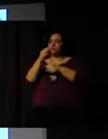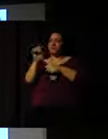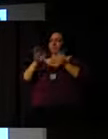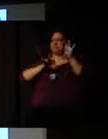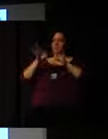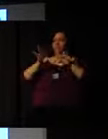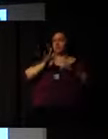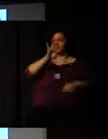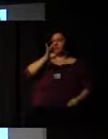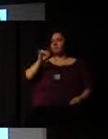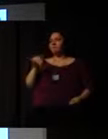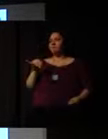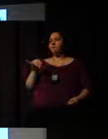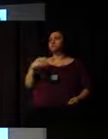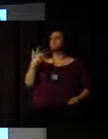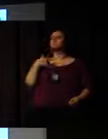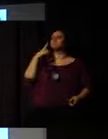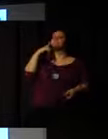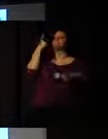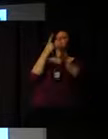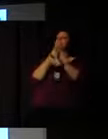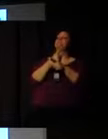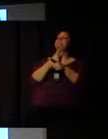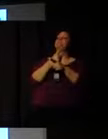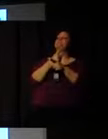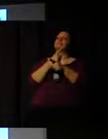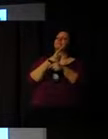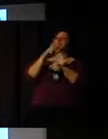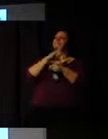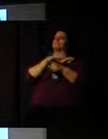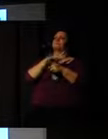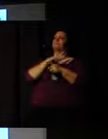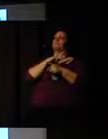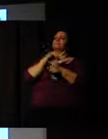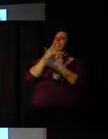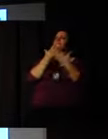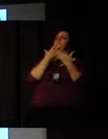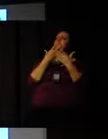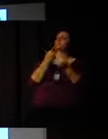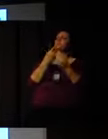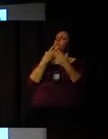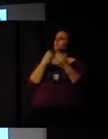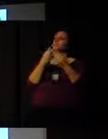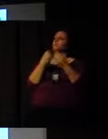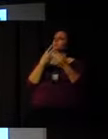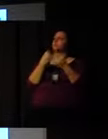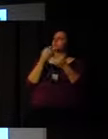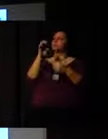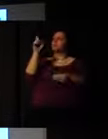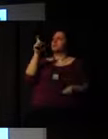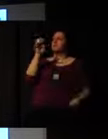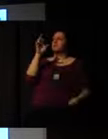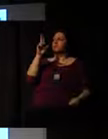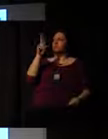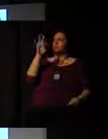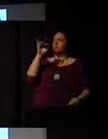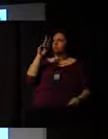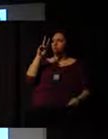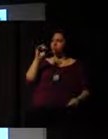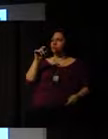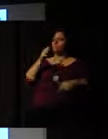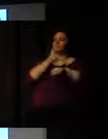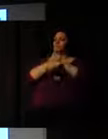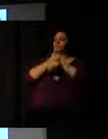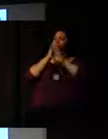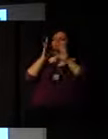find is that you'll find that there's a lot of retired CEOs or professionals that really want to give back